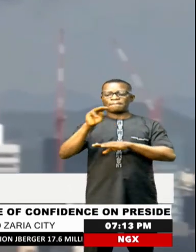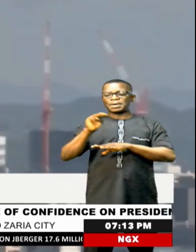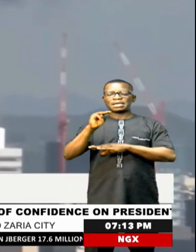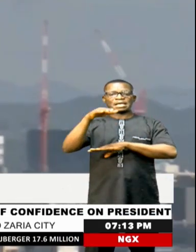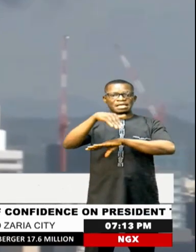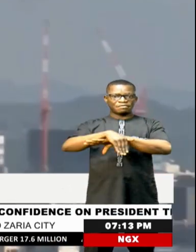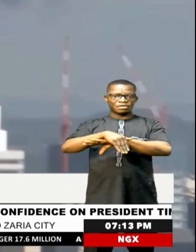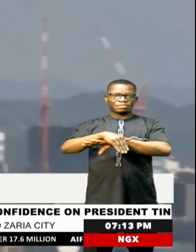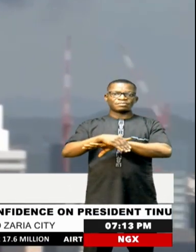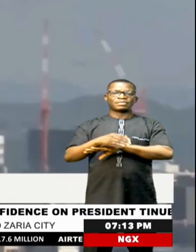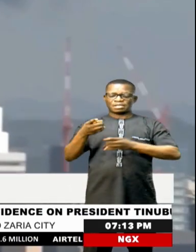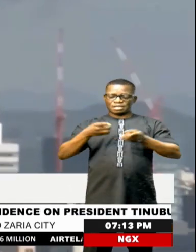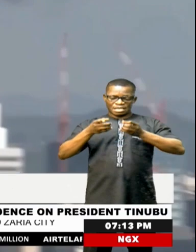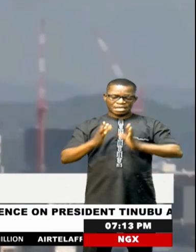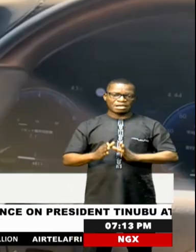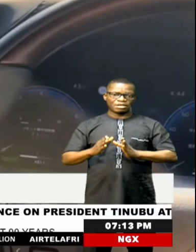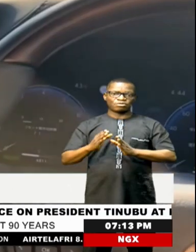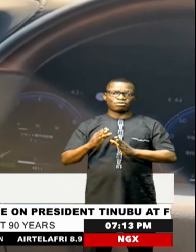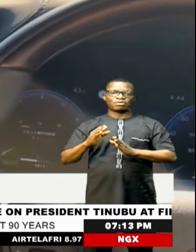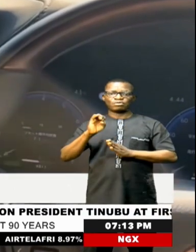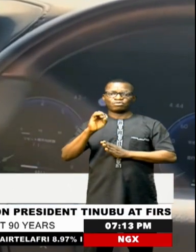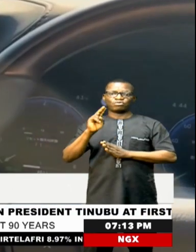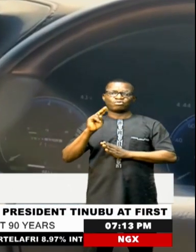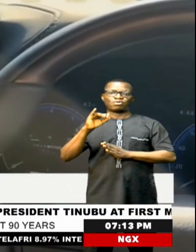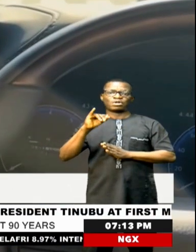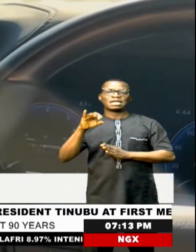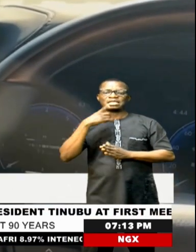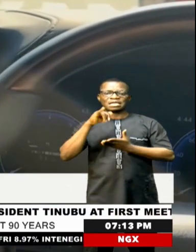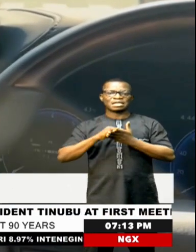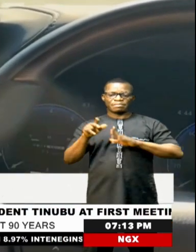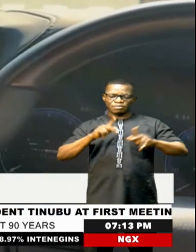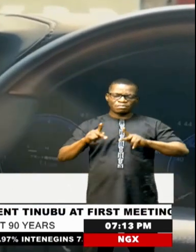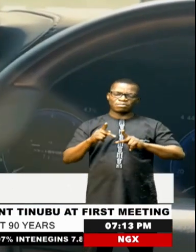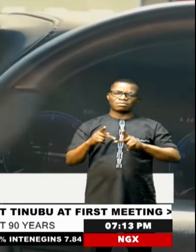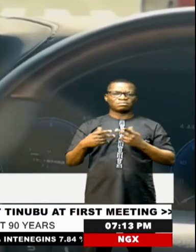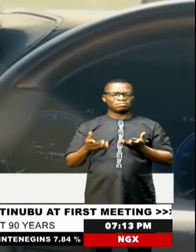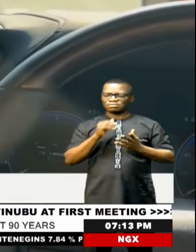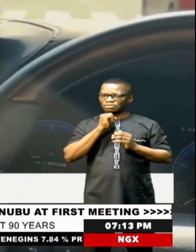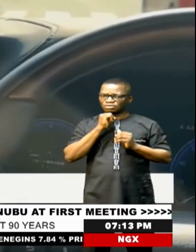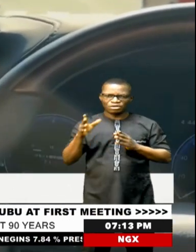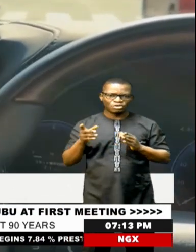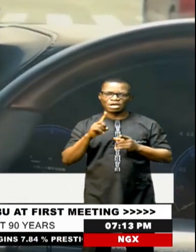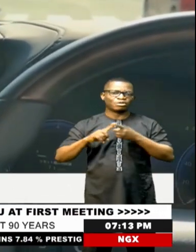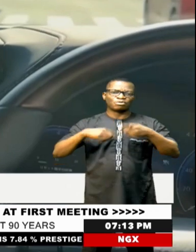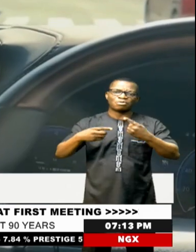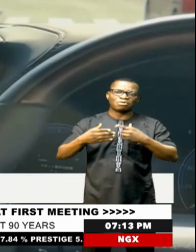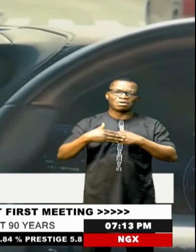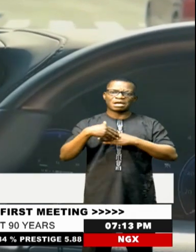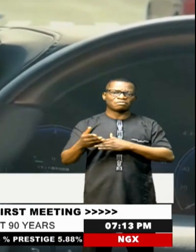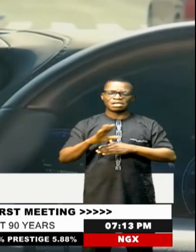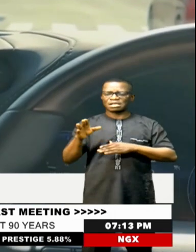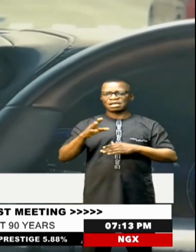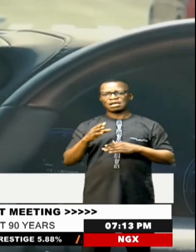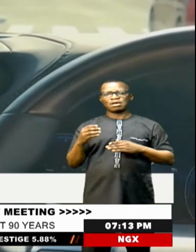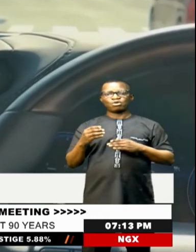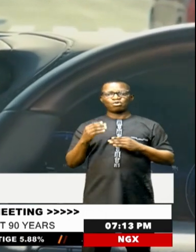Hama's health director, Hama Younis, said residents were stranded on the streets after fleeing their homes out of fear.